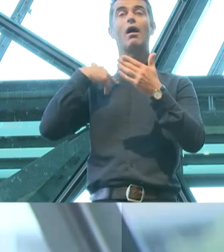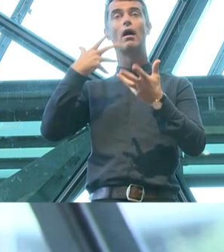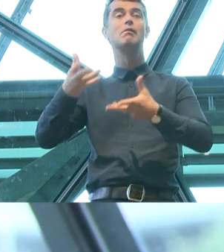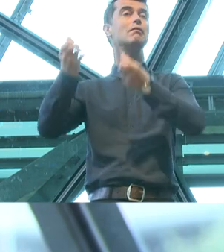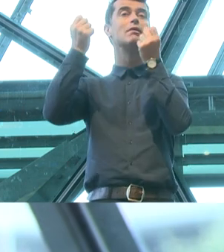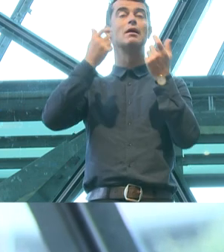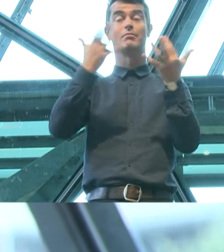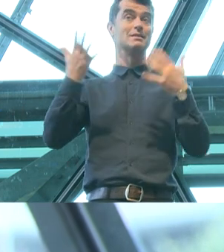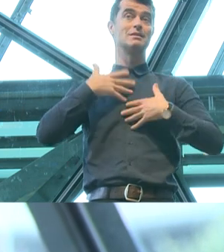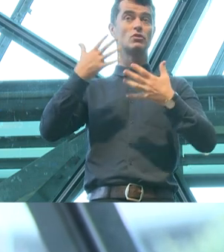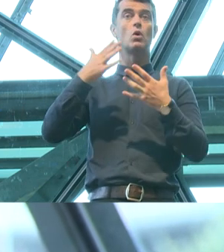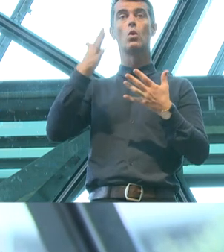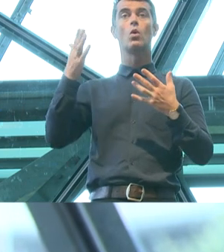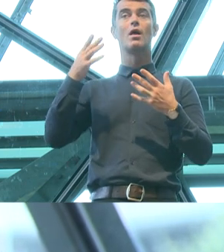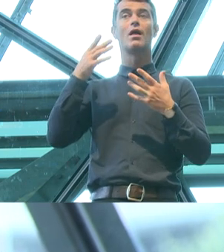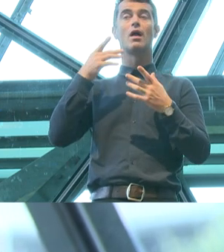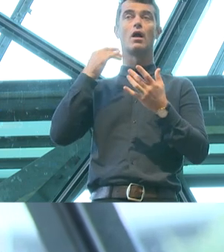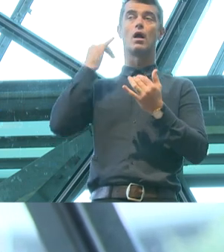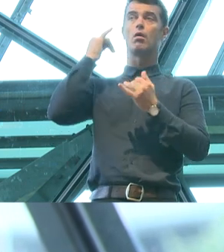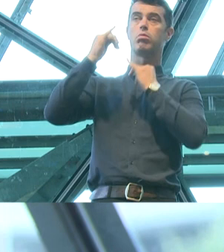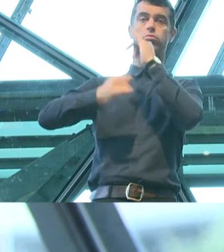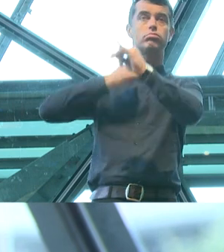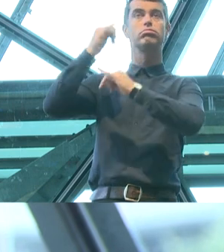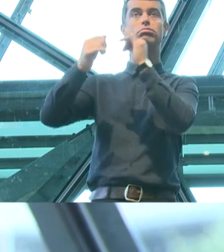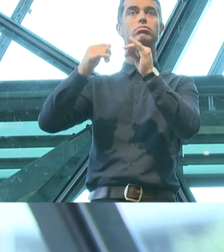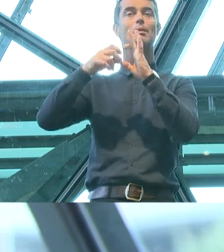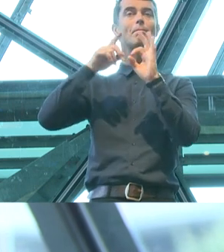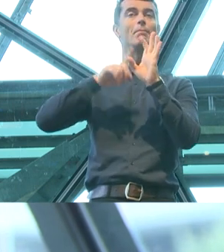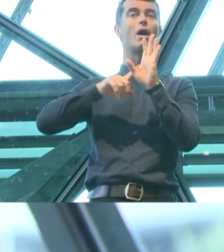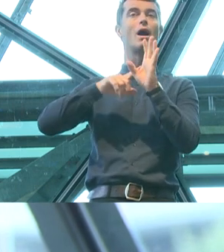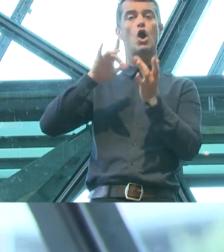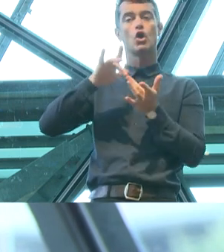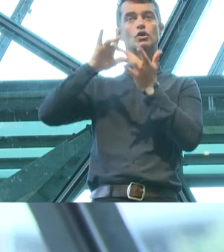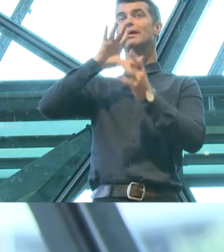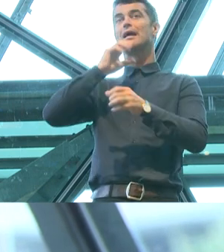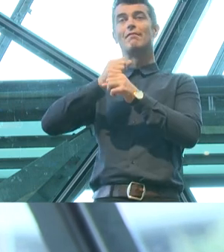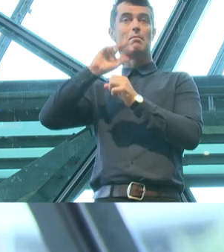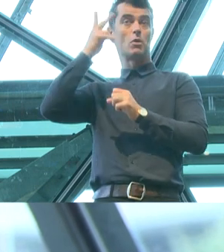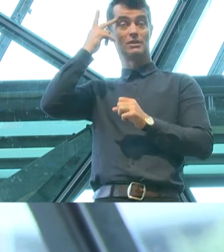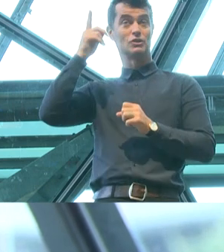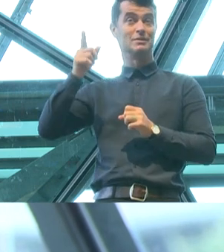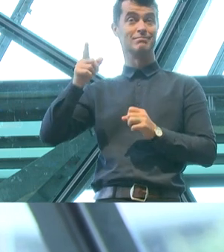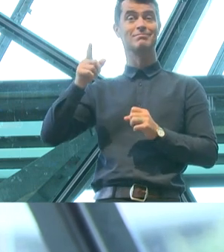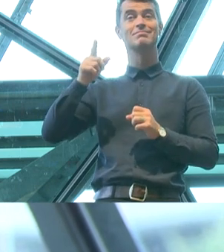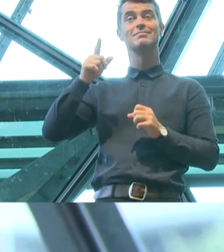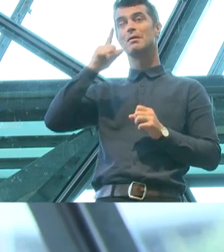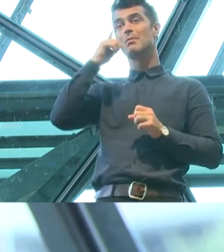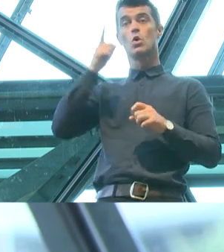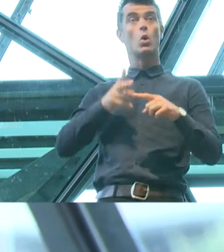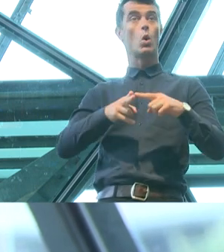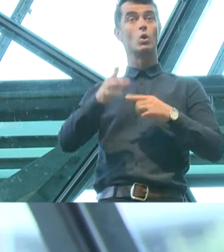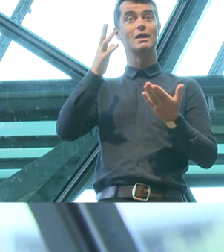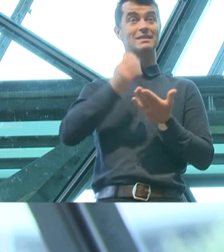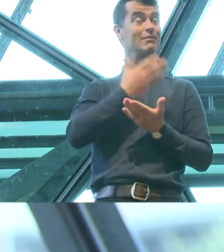fact that for all of the bashing doled out against Safe Schools by conservative politicians, the people who launched it were actually conservative themselves.